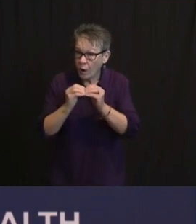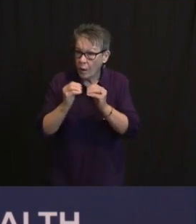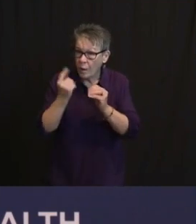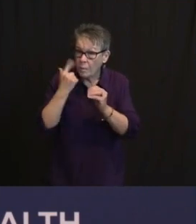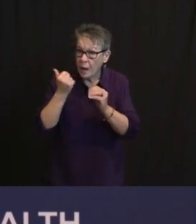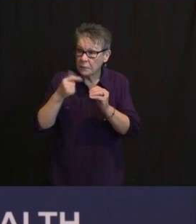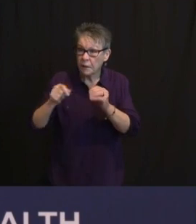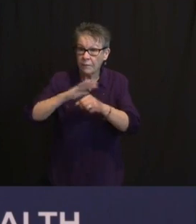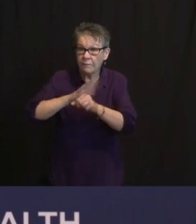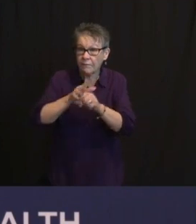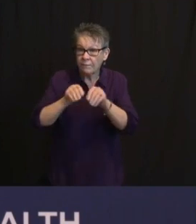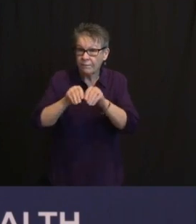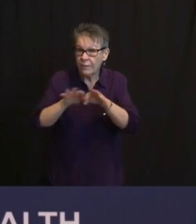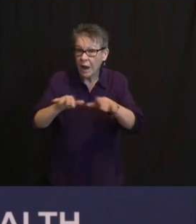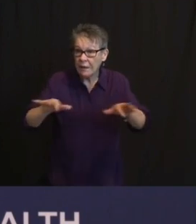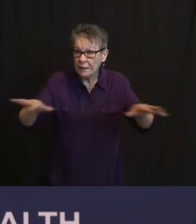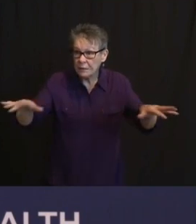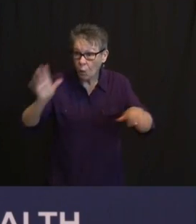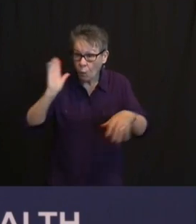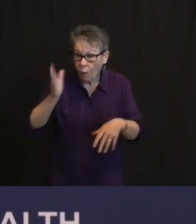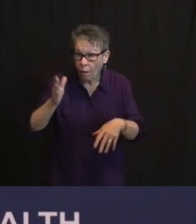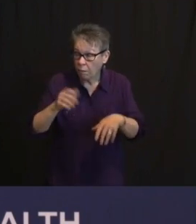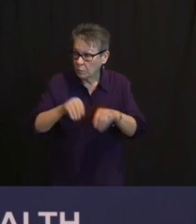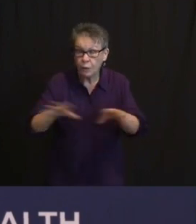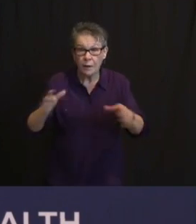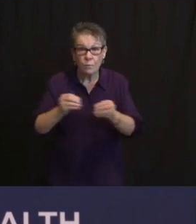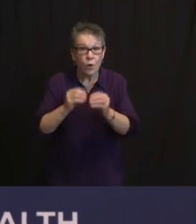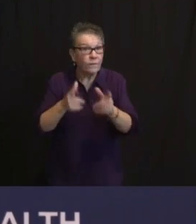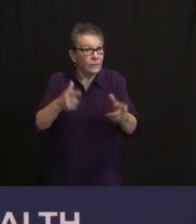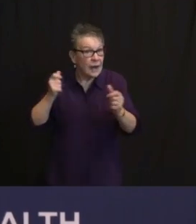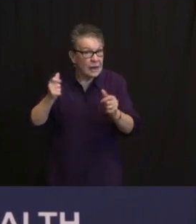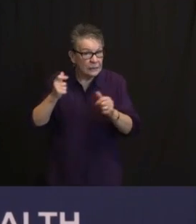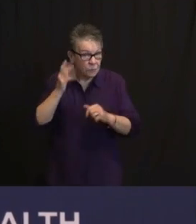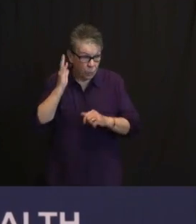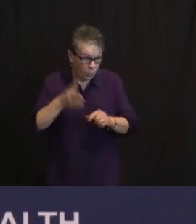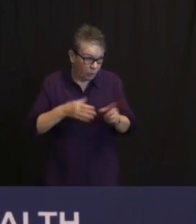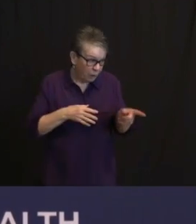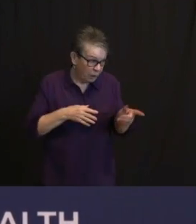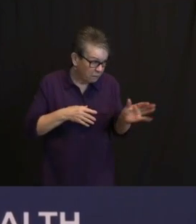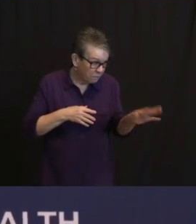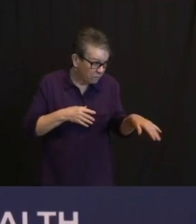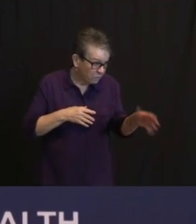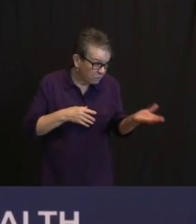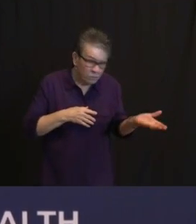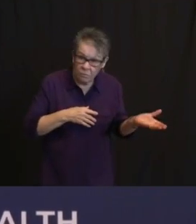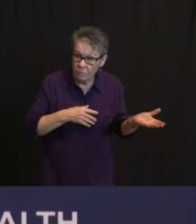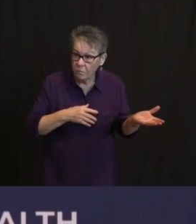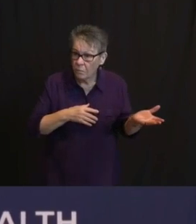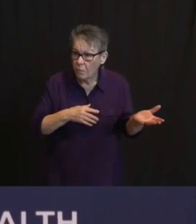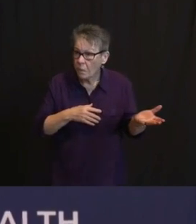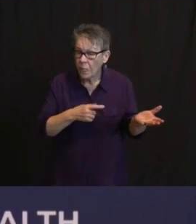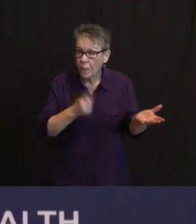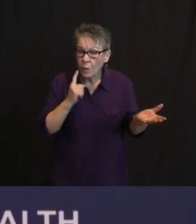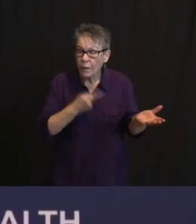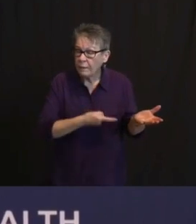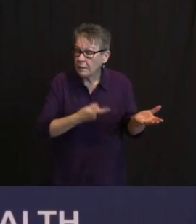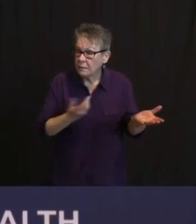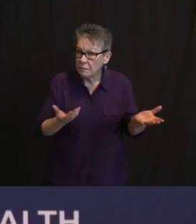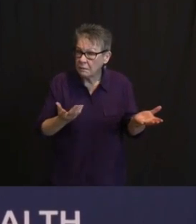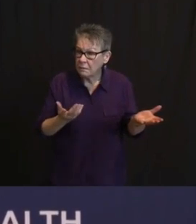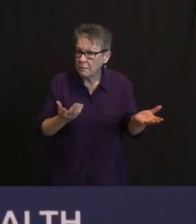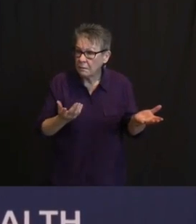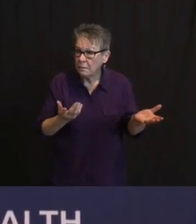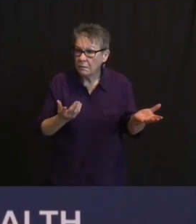THE SPREAD OF THE VARIANTS, WHERE ARE POSITIVE CASES AND HOSPITALIZATIONS GOING? DO YOU WANT TO JUMP IN, JUDY OR ED? YOU WANT TO